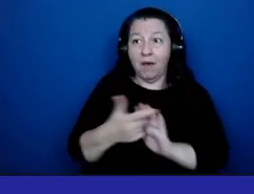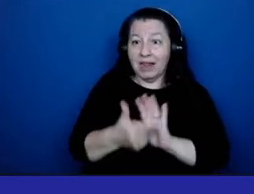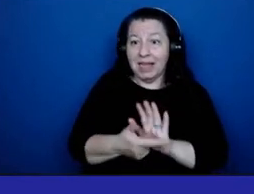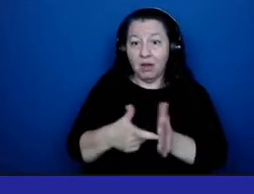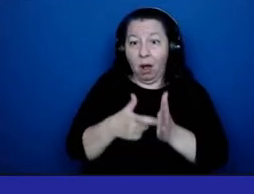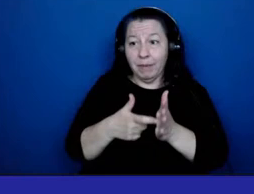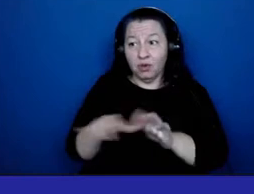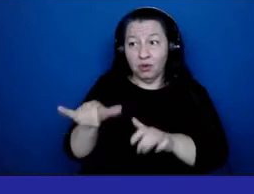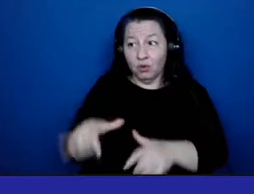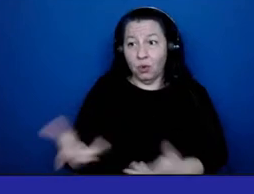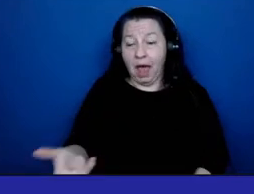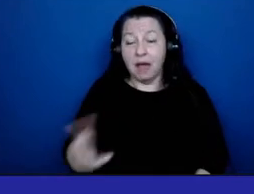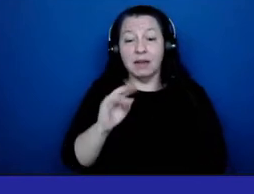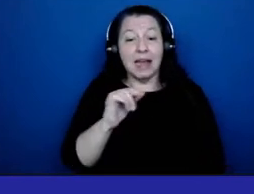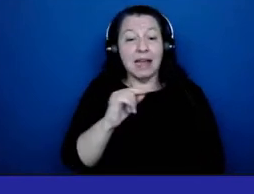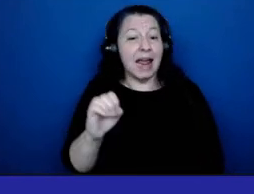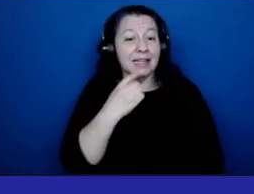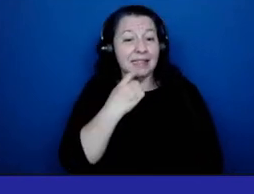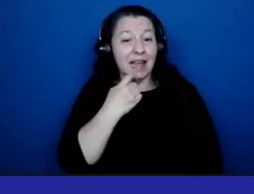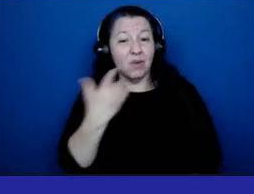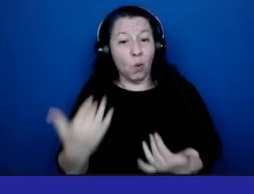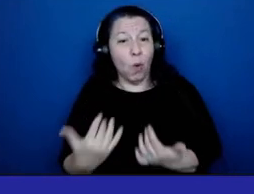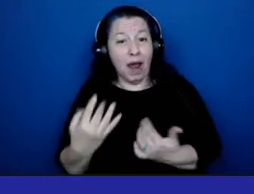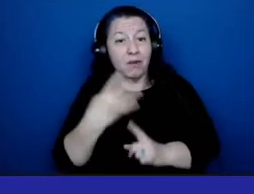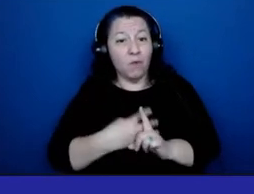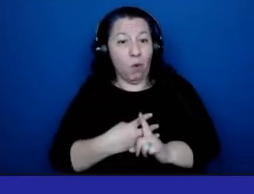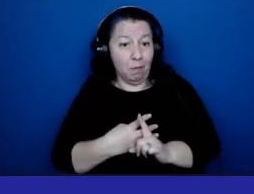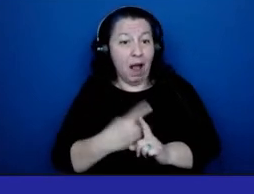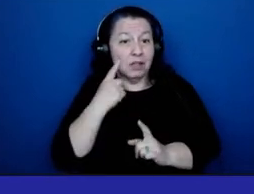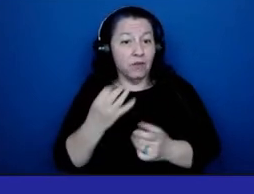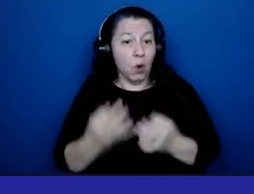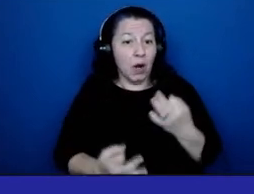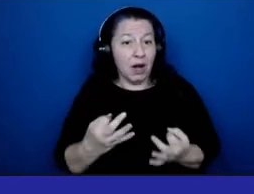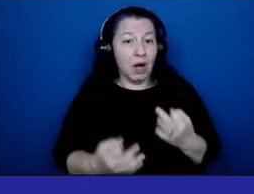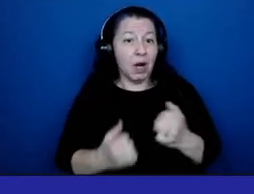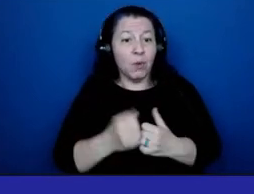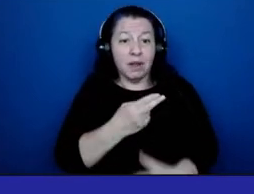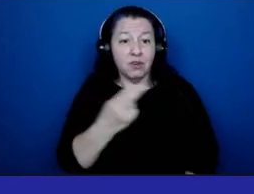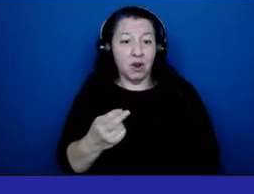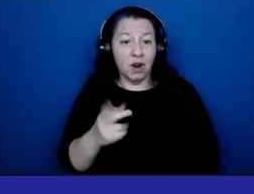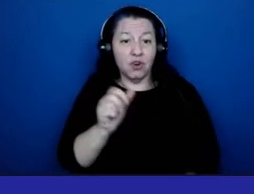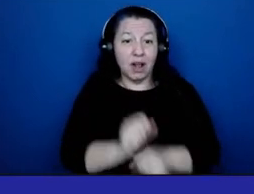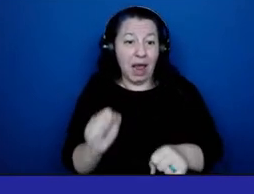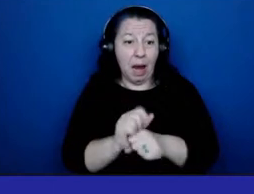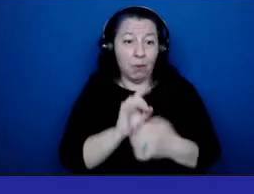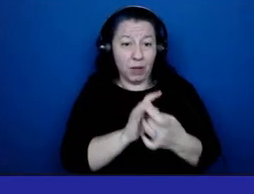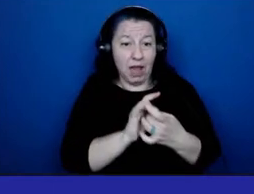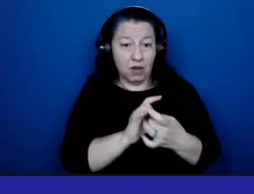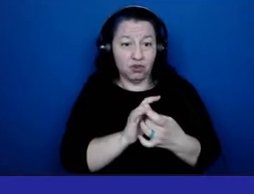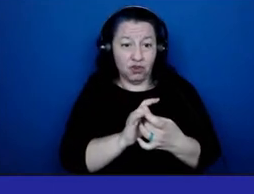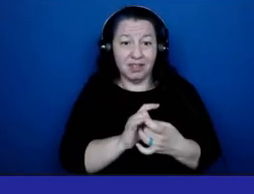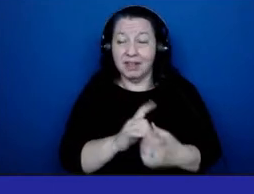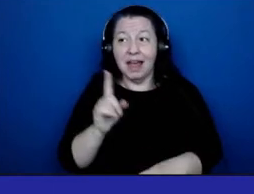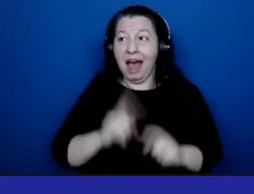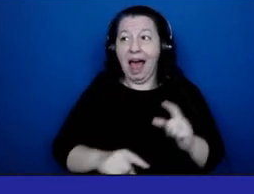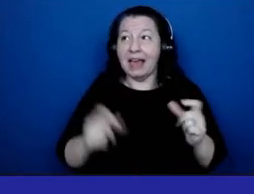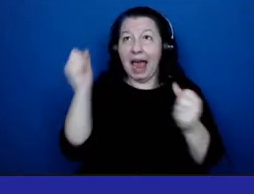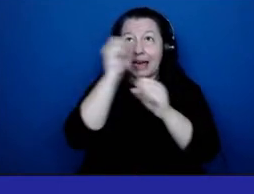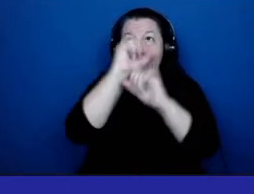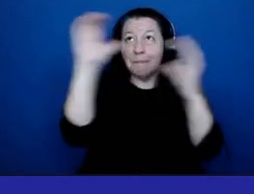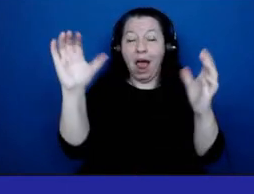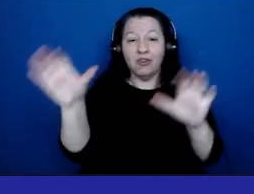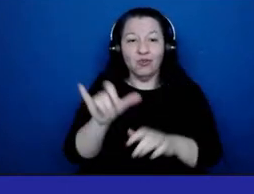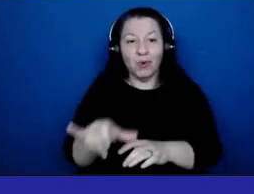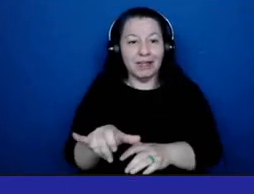And as Nate said, we've waited more than four months for a hearing with H&H Labor Relations. I can't fathom that being done to the nurses' union.